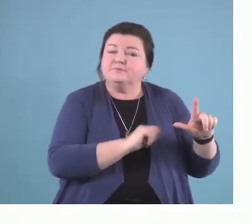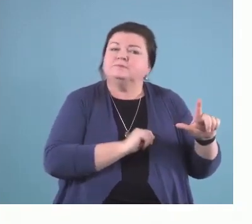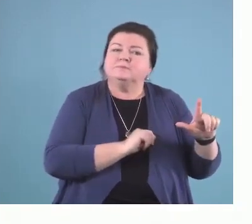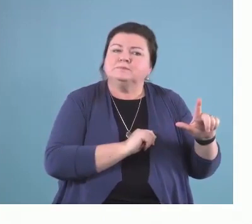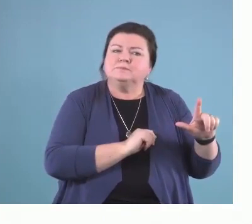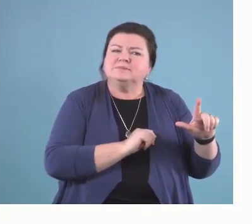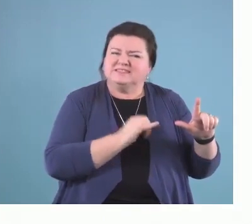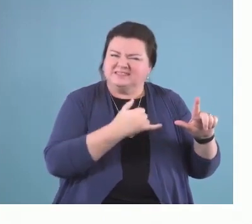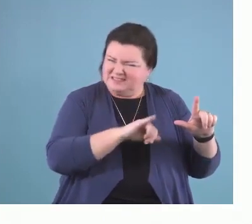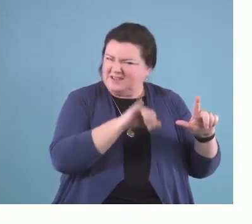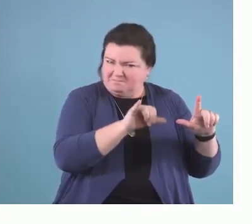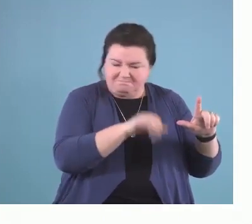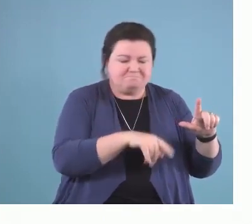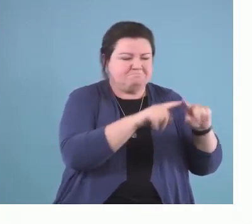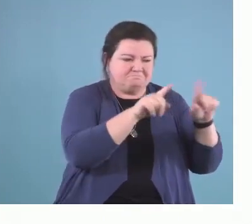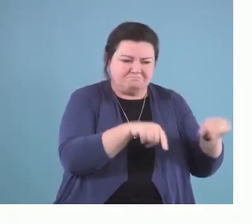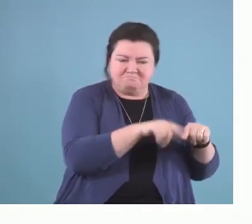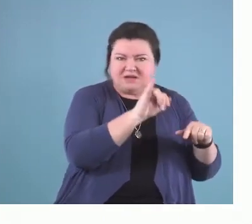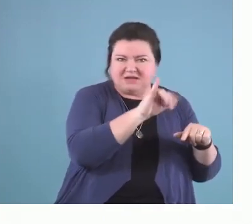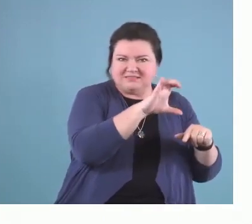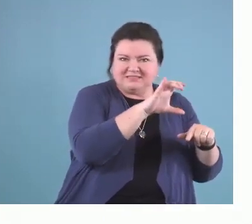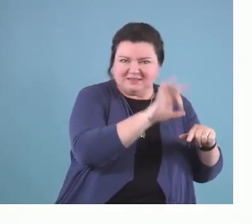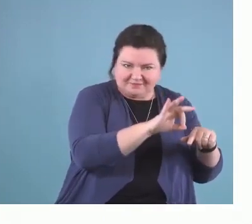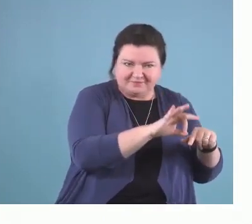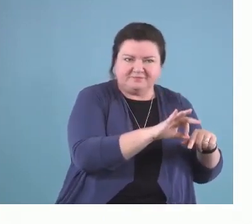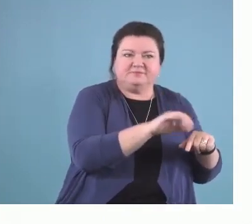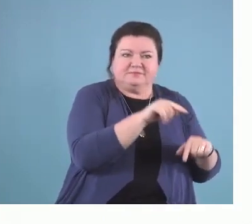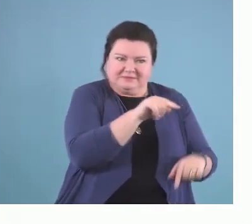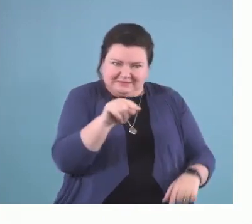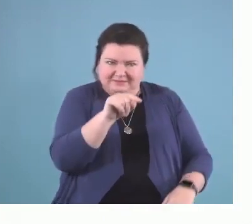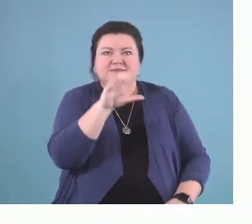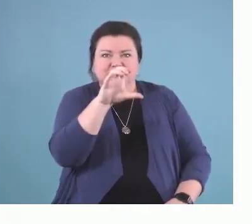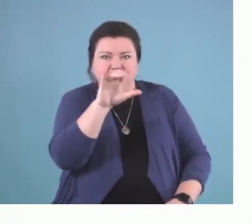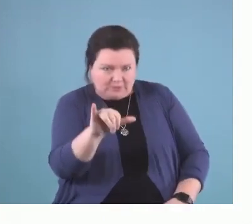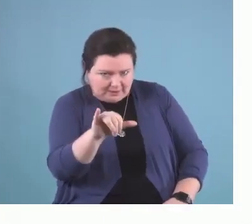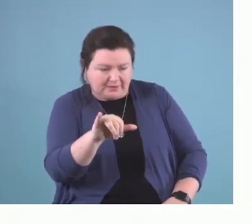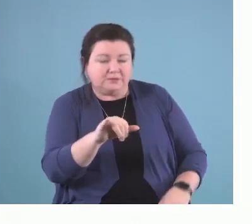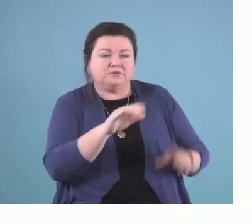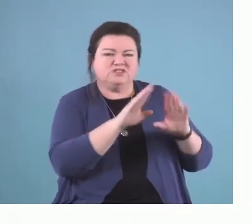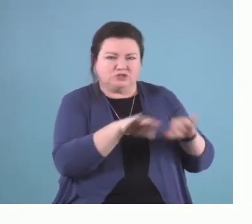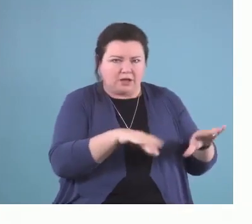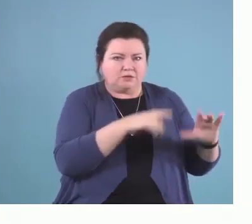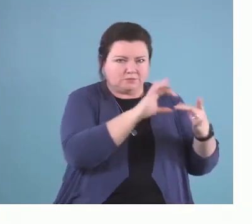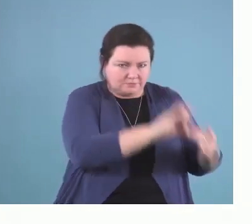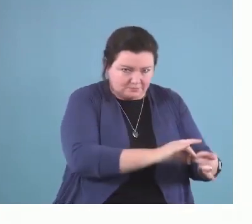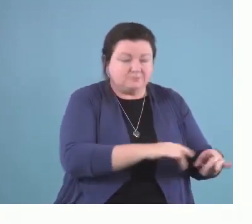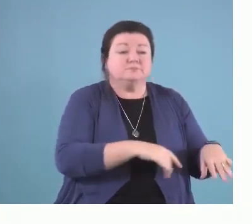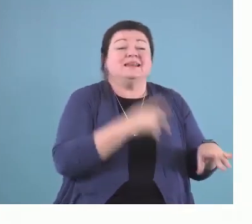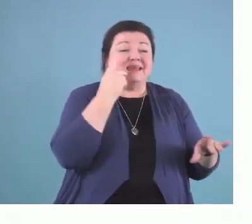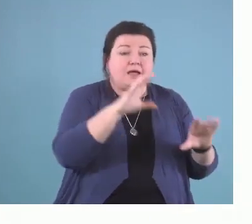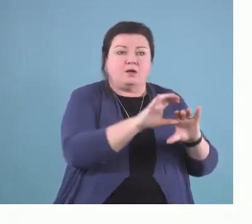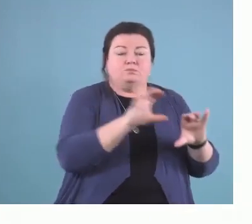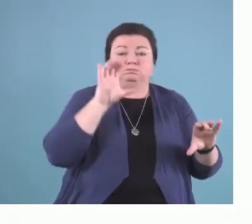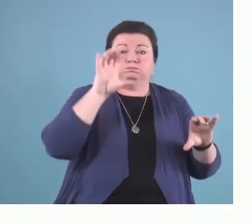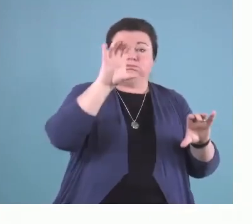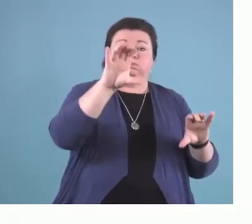boxes of the ICF-CY, because it's a child. But you see now I've added another section